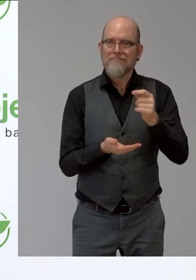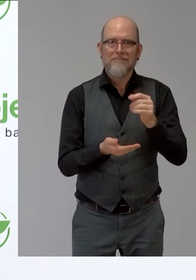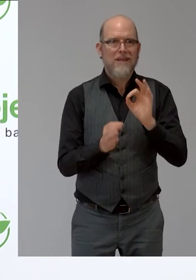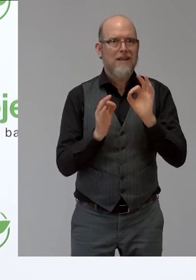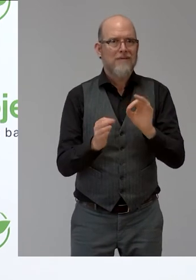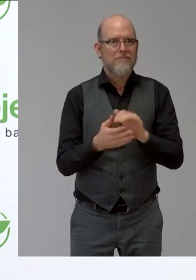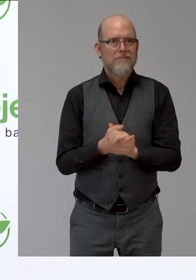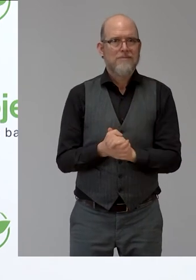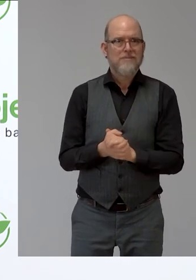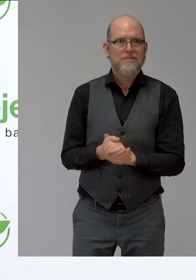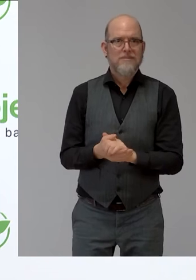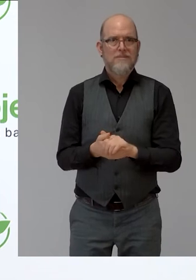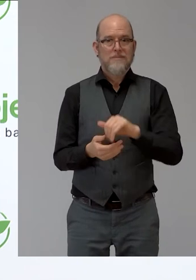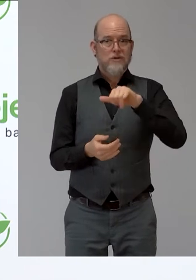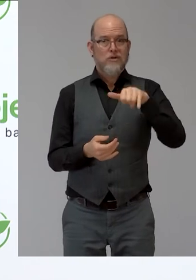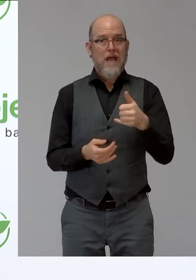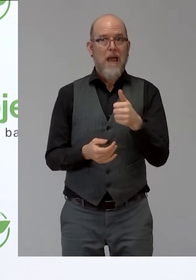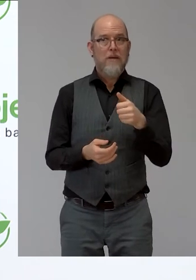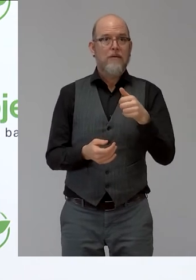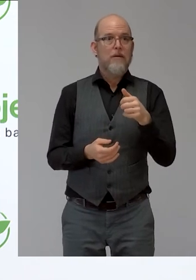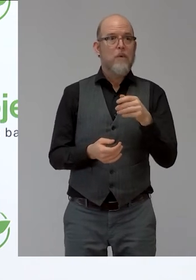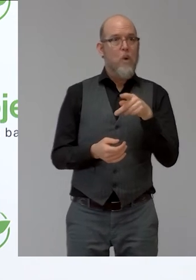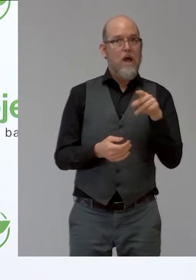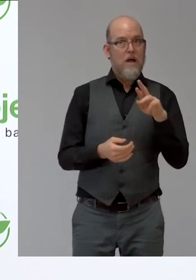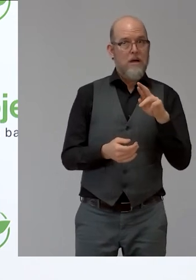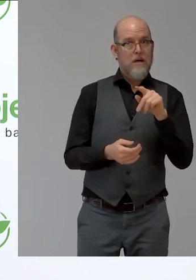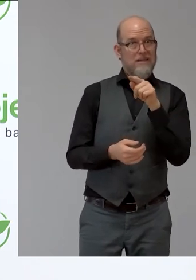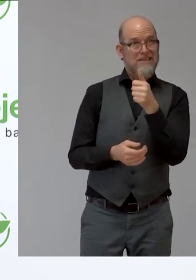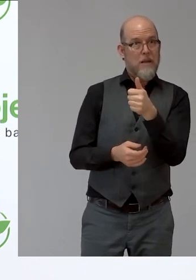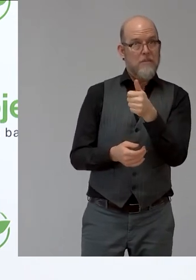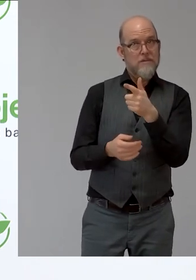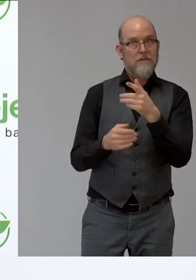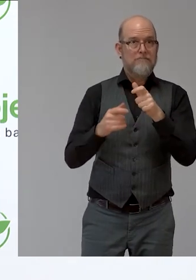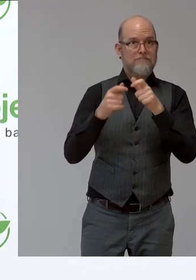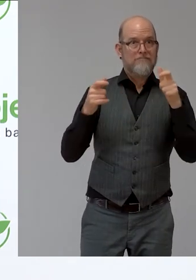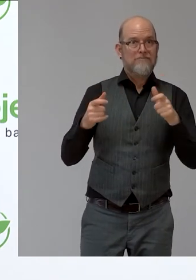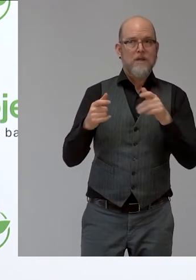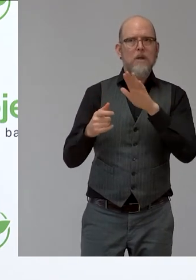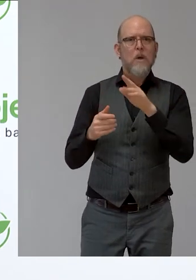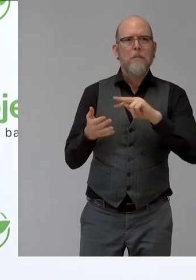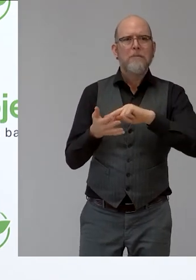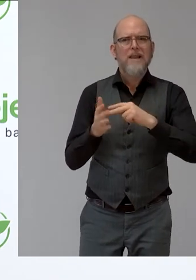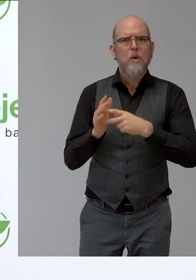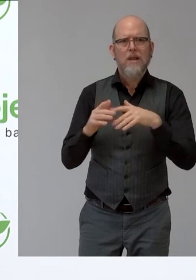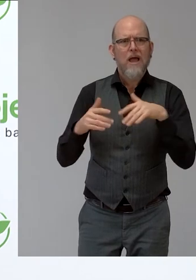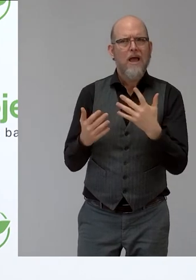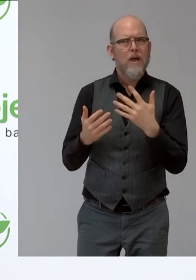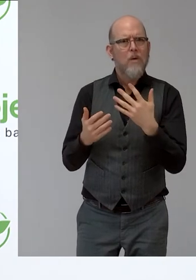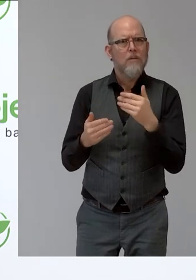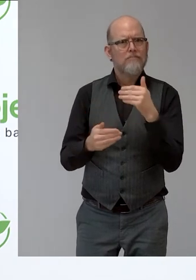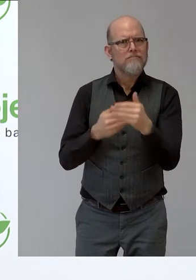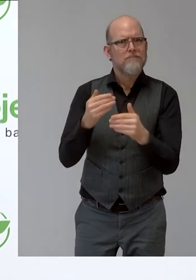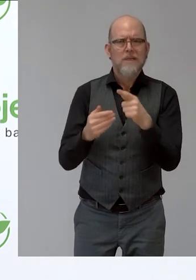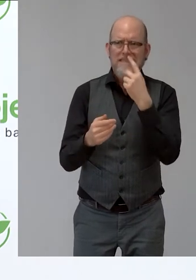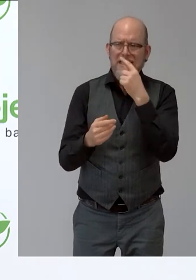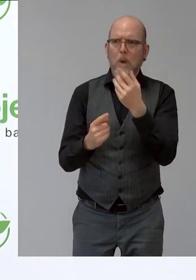So Puja could you elaborate a little on what exactly is your method? Why is it so successful and what is